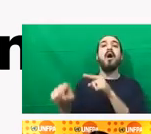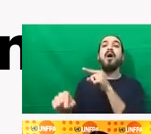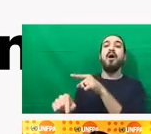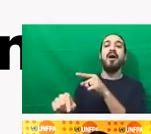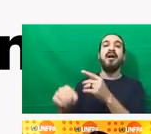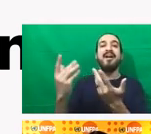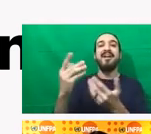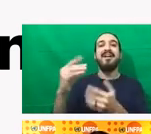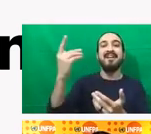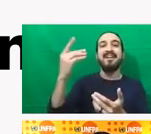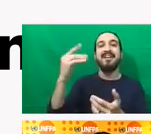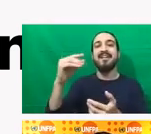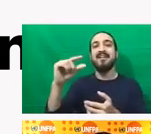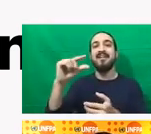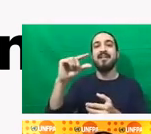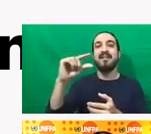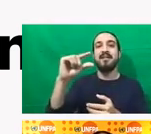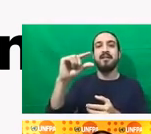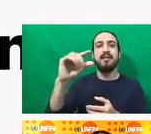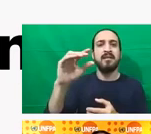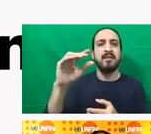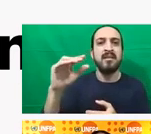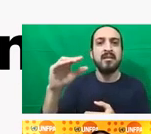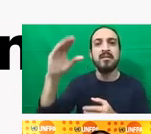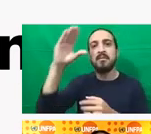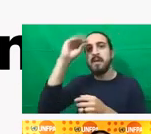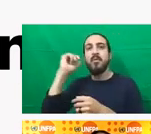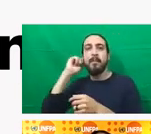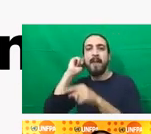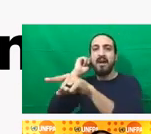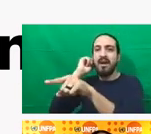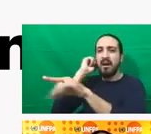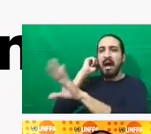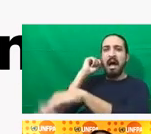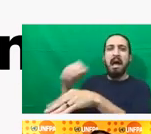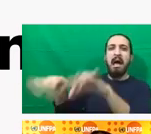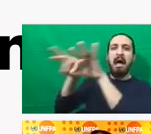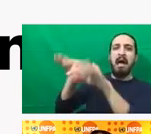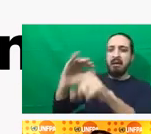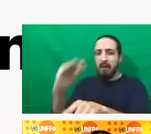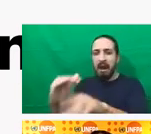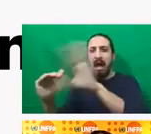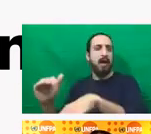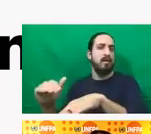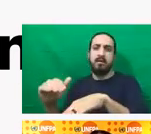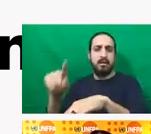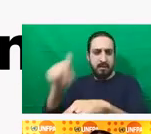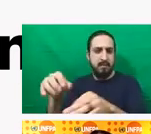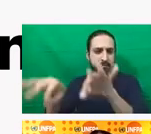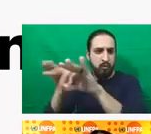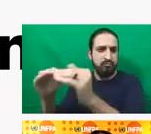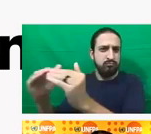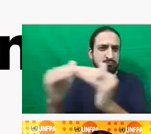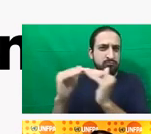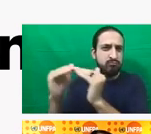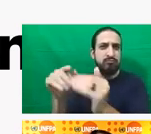adolescents, youth and the LGBTQIA plus community are addressed and understood. I'll stop here and hand it over